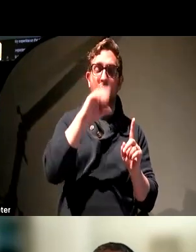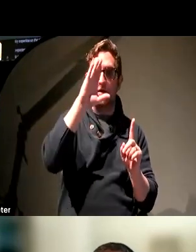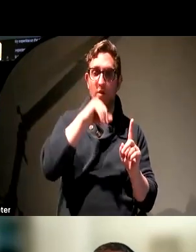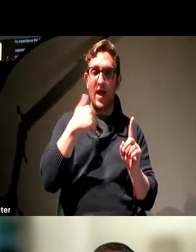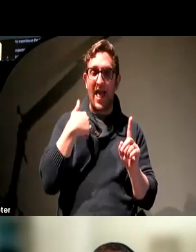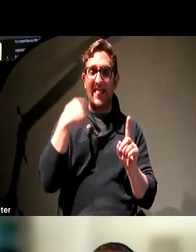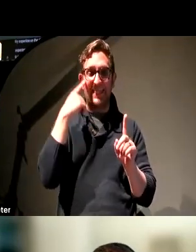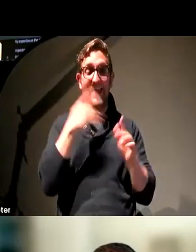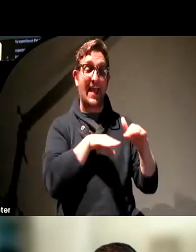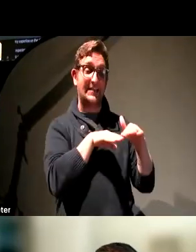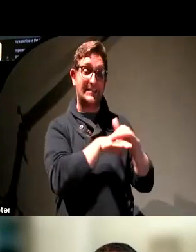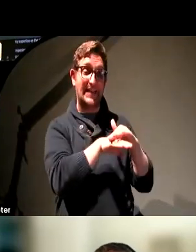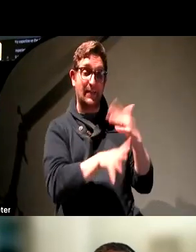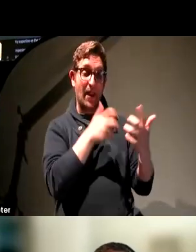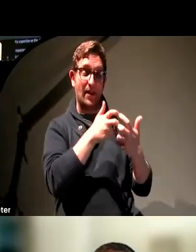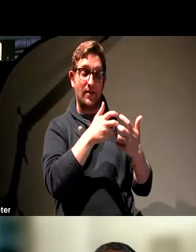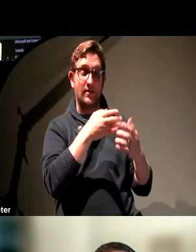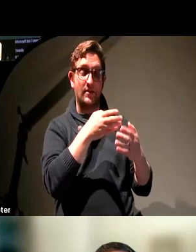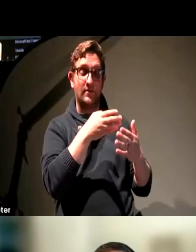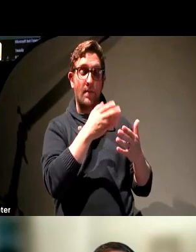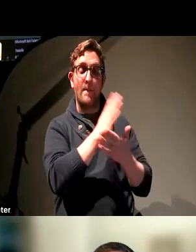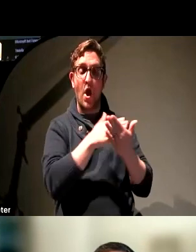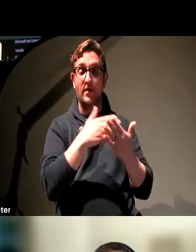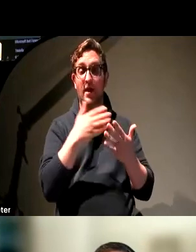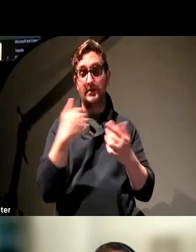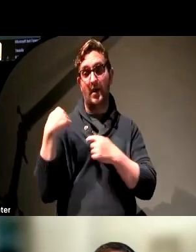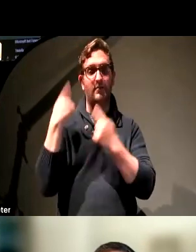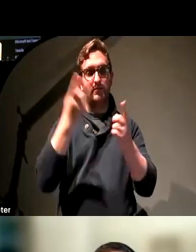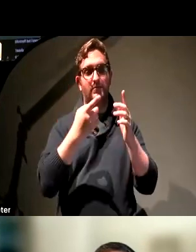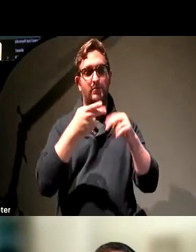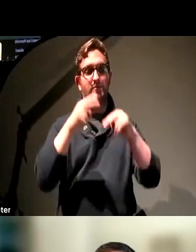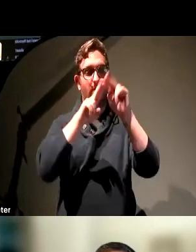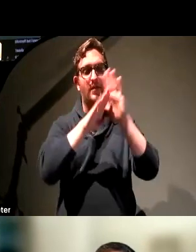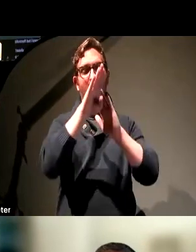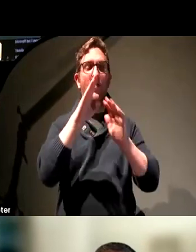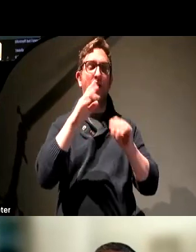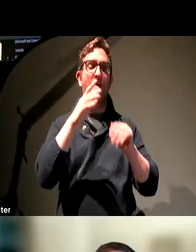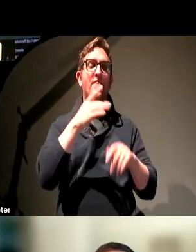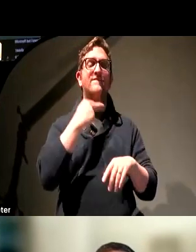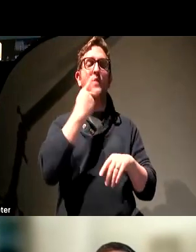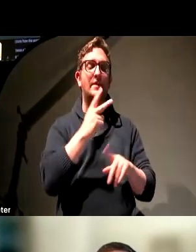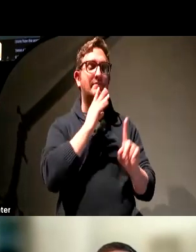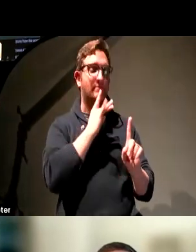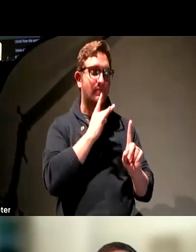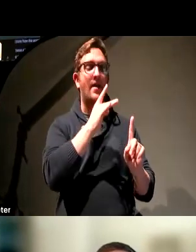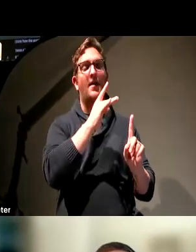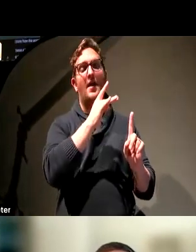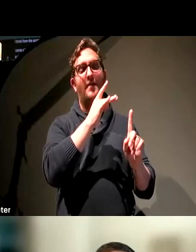accessibility side, it's come a long way. I think there were some things in Alexa and some of the other voice assistants that weren't stellar when they first came out.